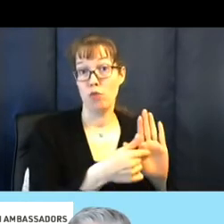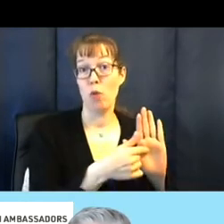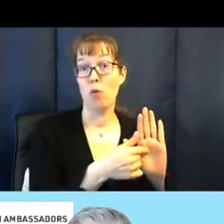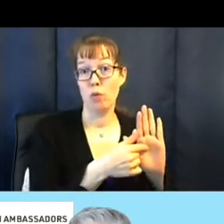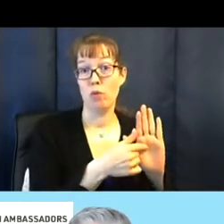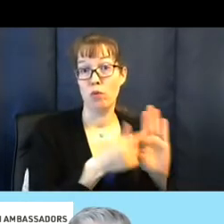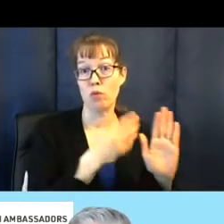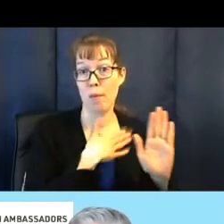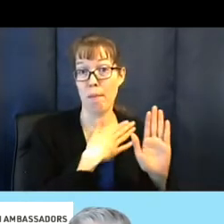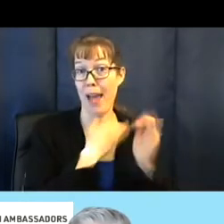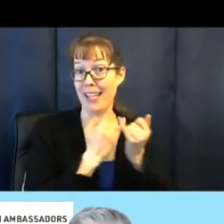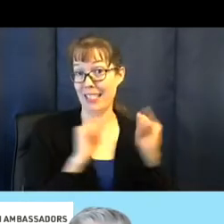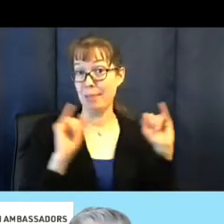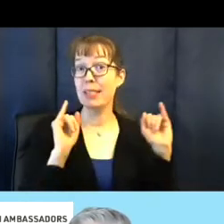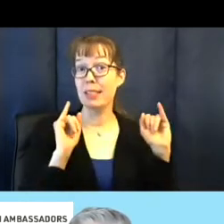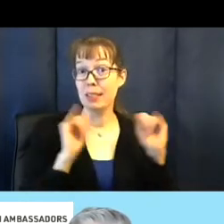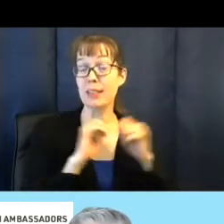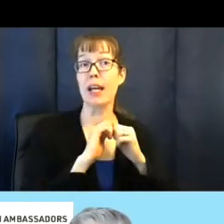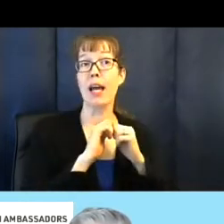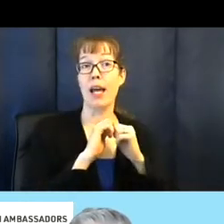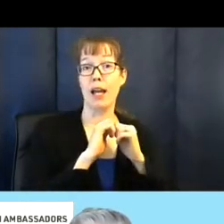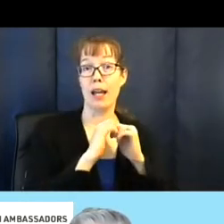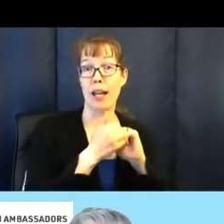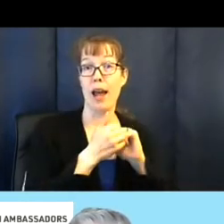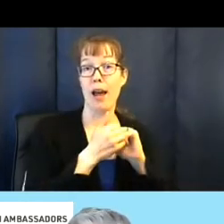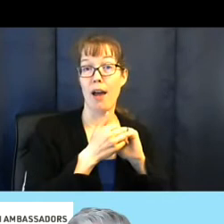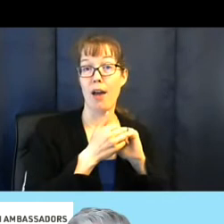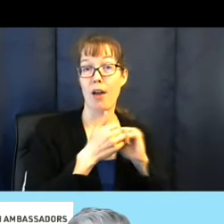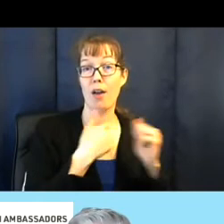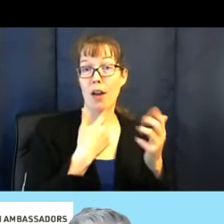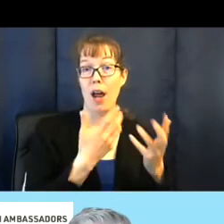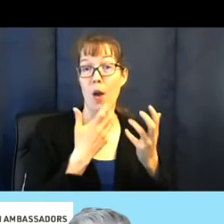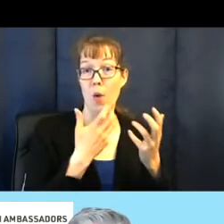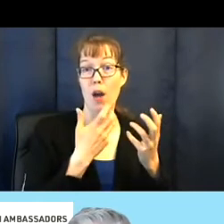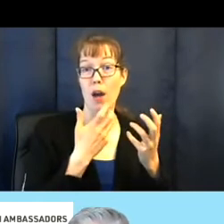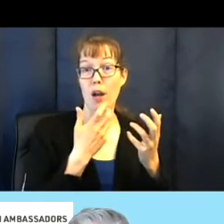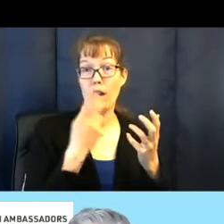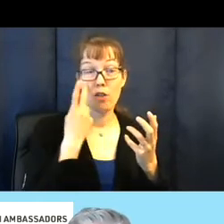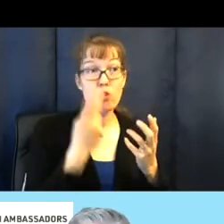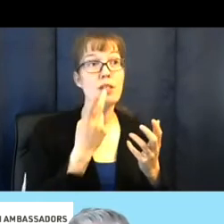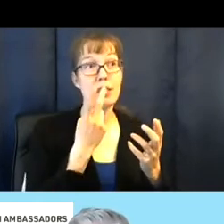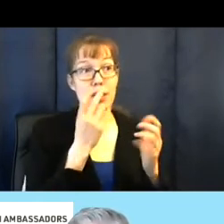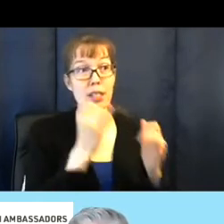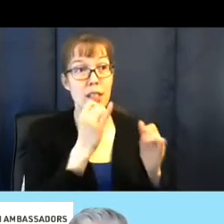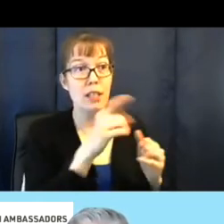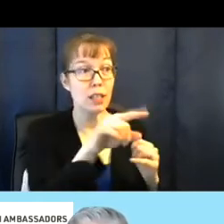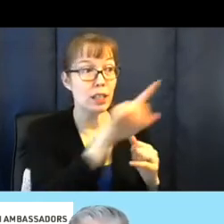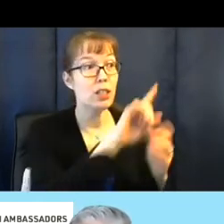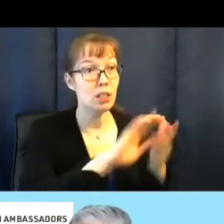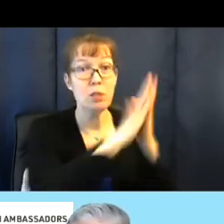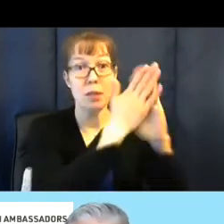um, my independence and how I want to see everyone else to be able to be independent.